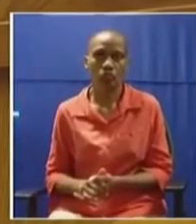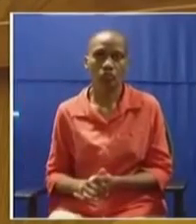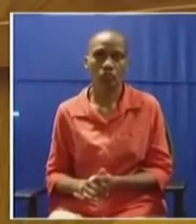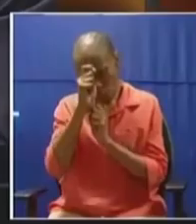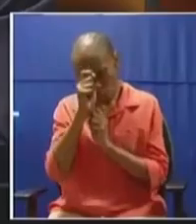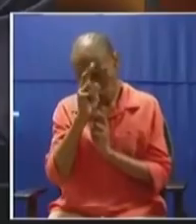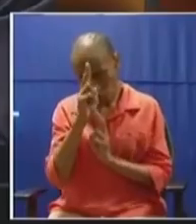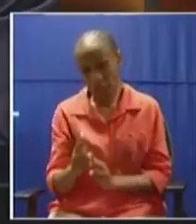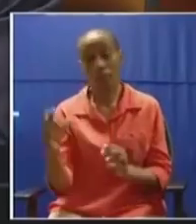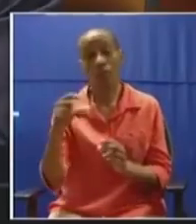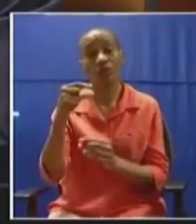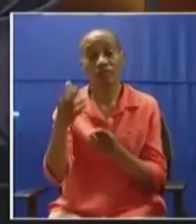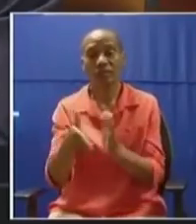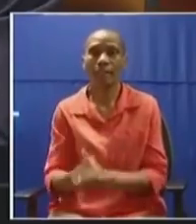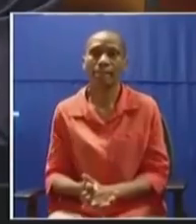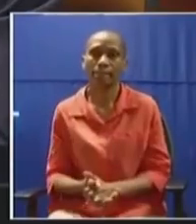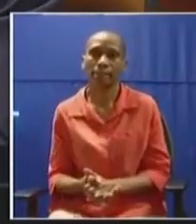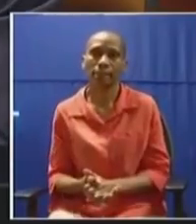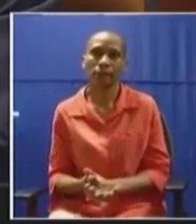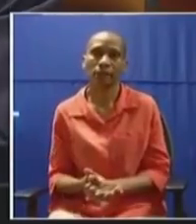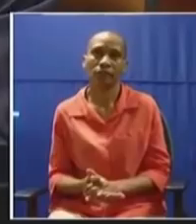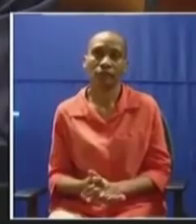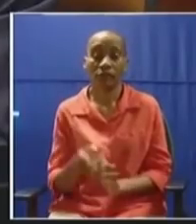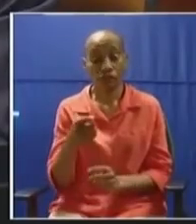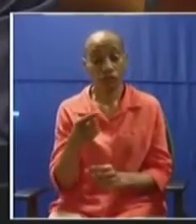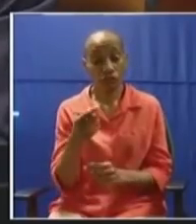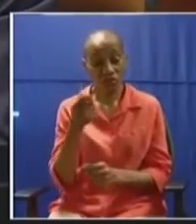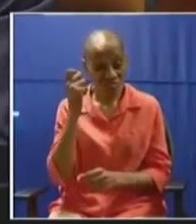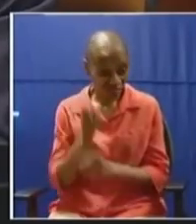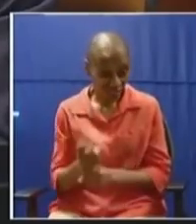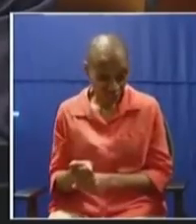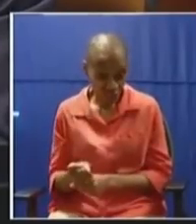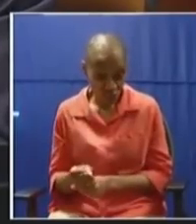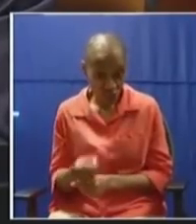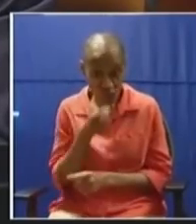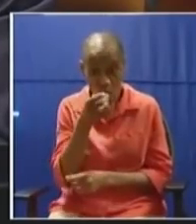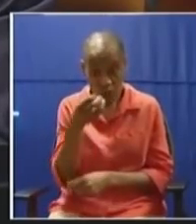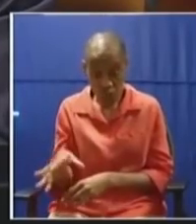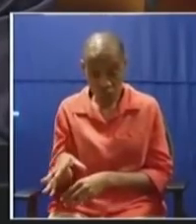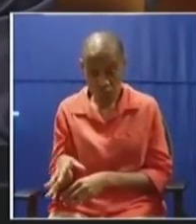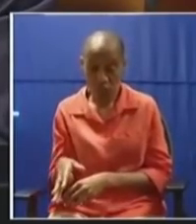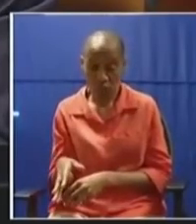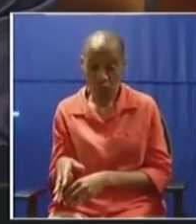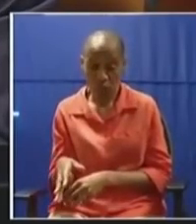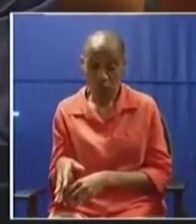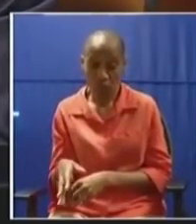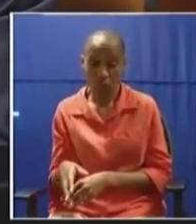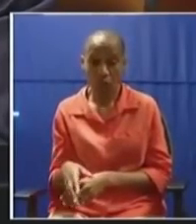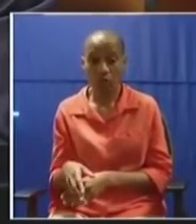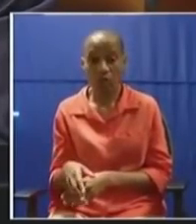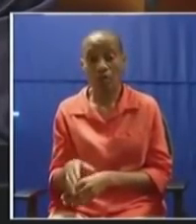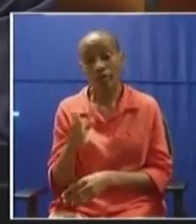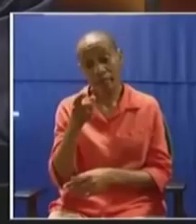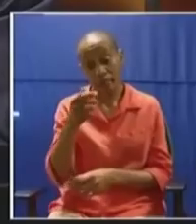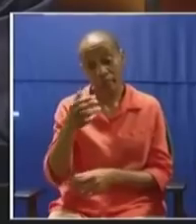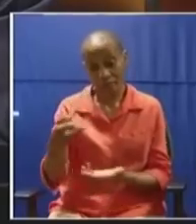Order. You have refused to withdraw the remark. Can you now leave the podium, please?